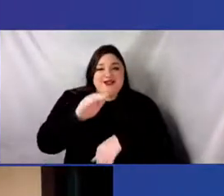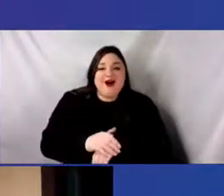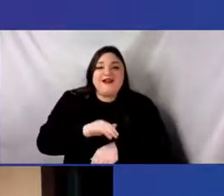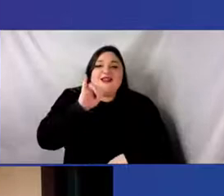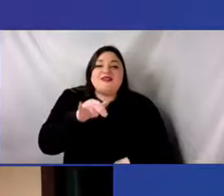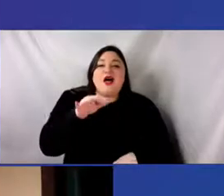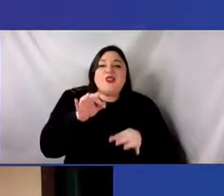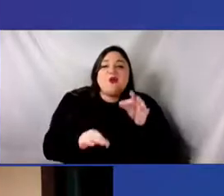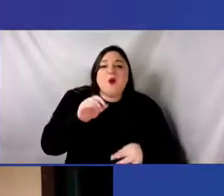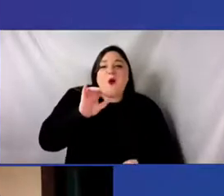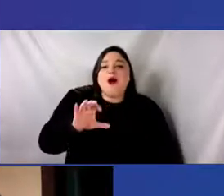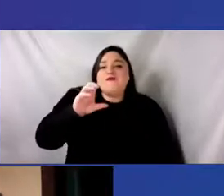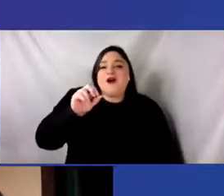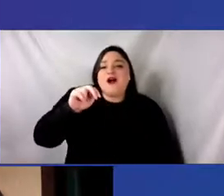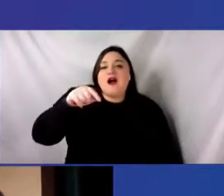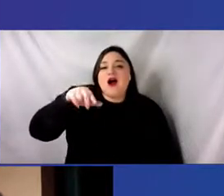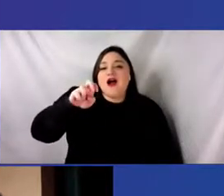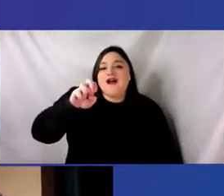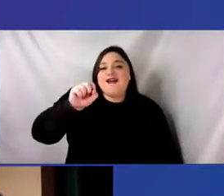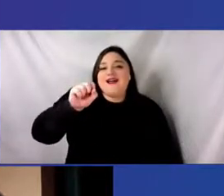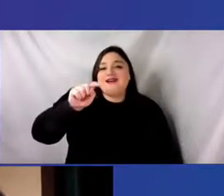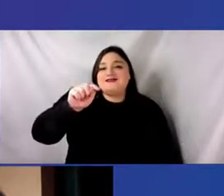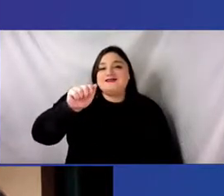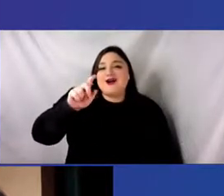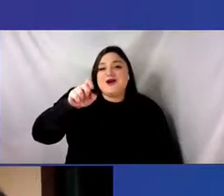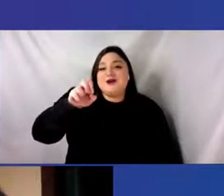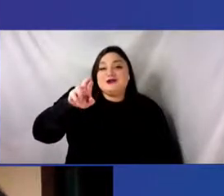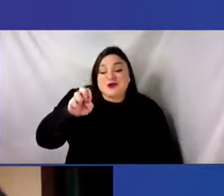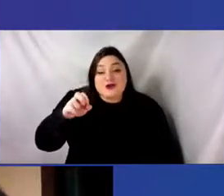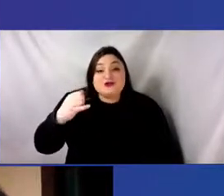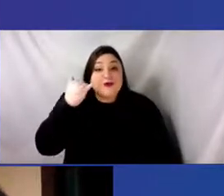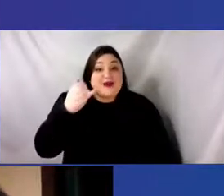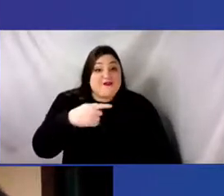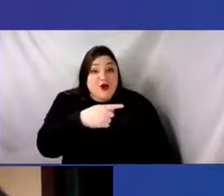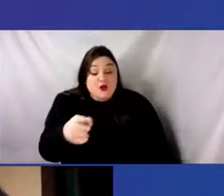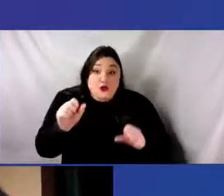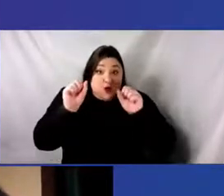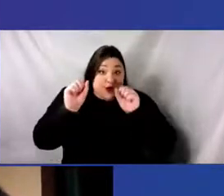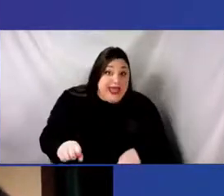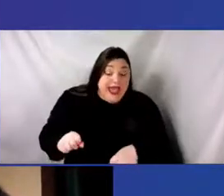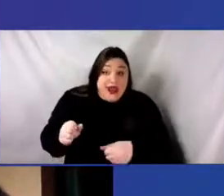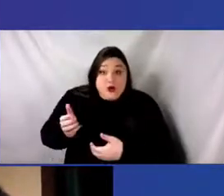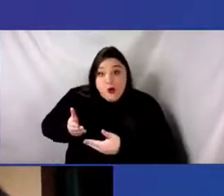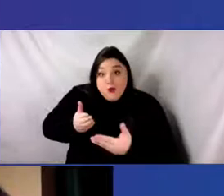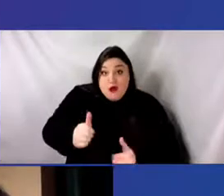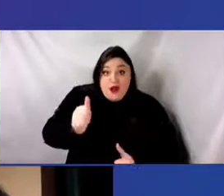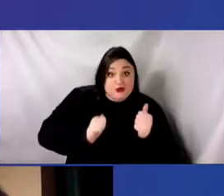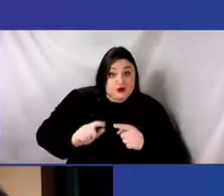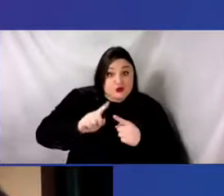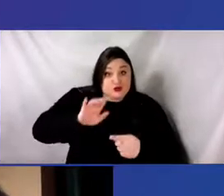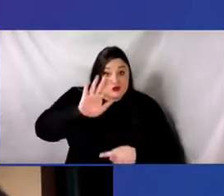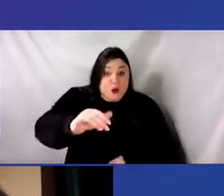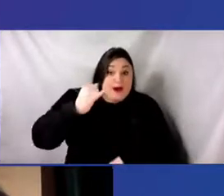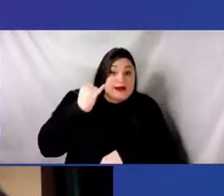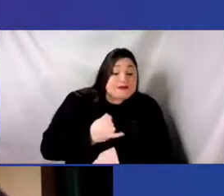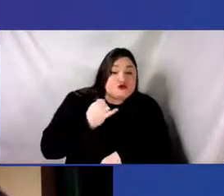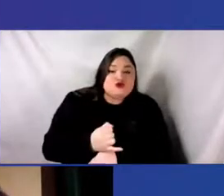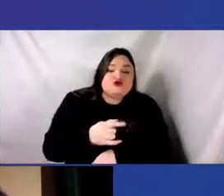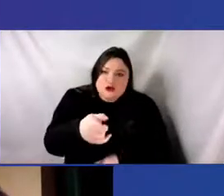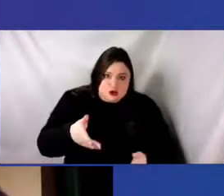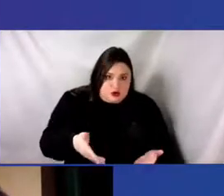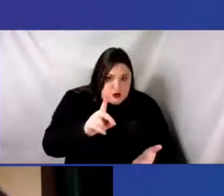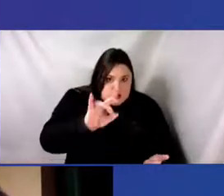And I suggest that everyone who can produce or bring that show to your institution, do it now, or try to go and see it.